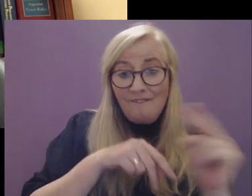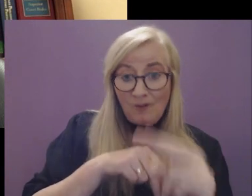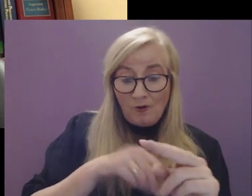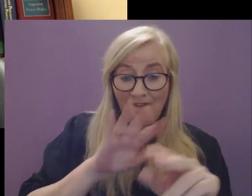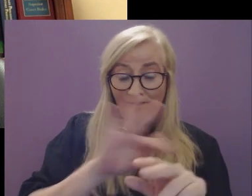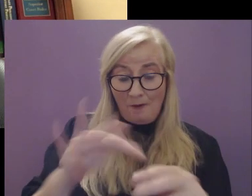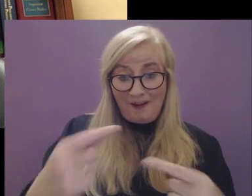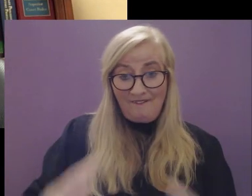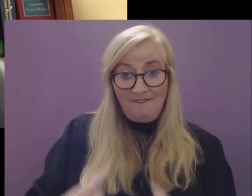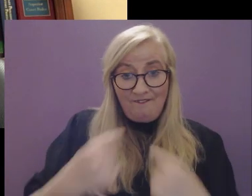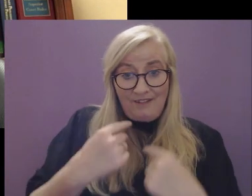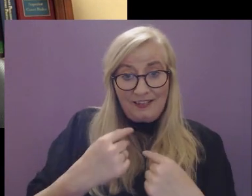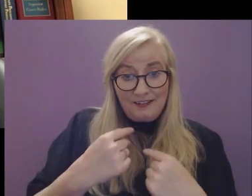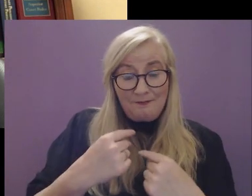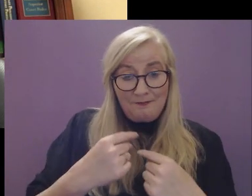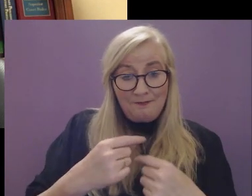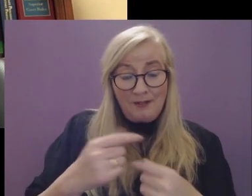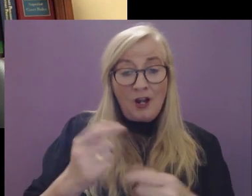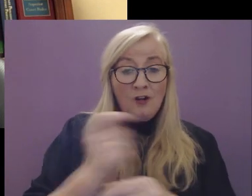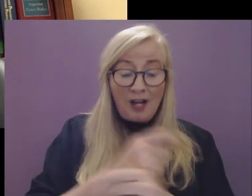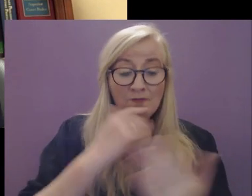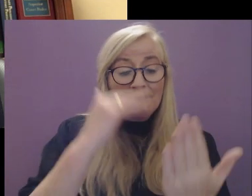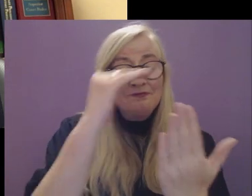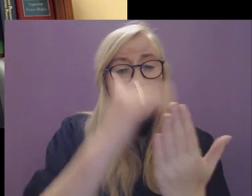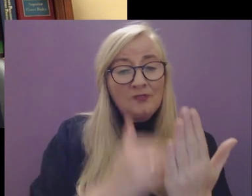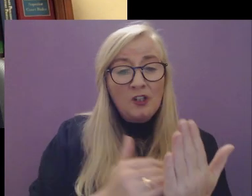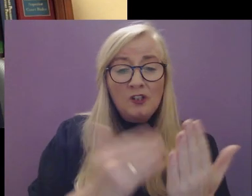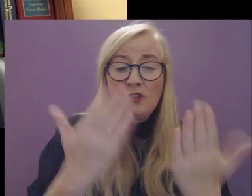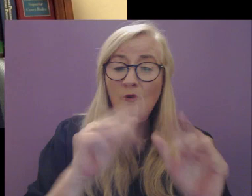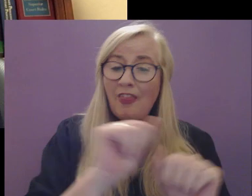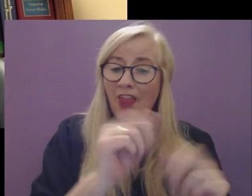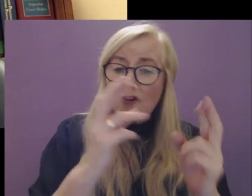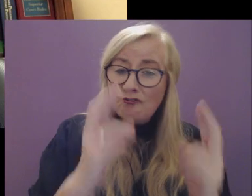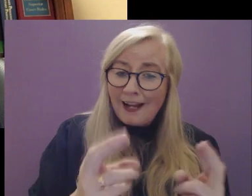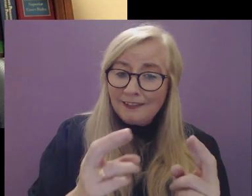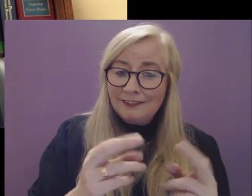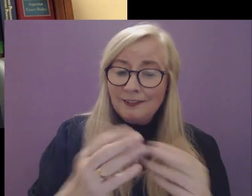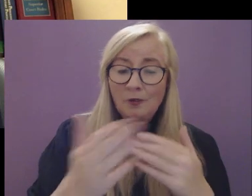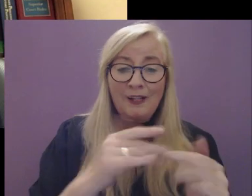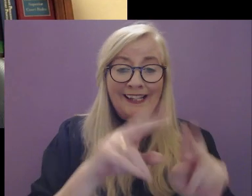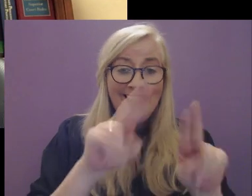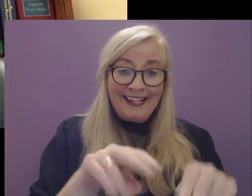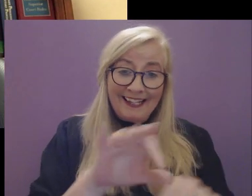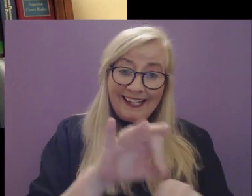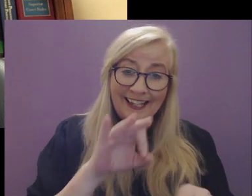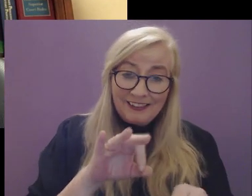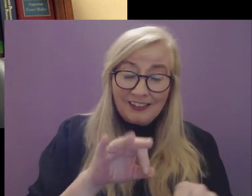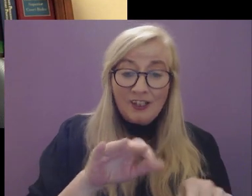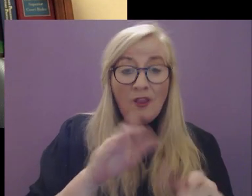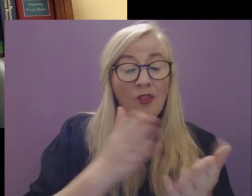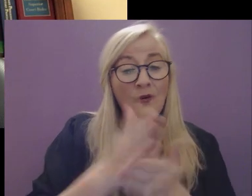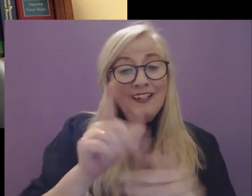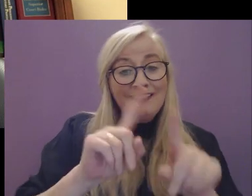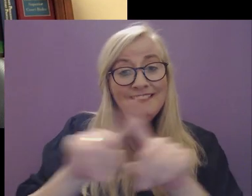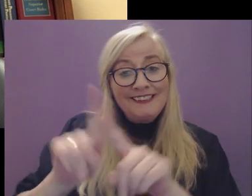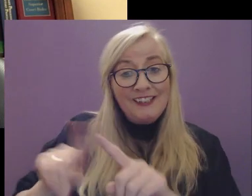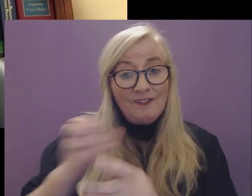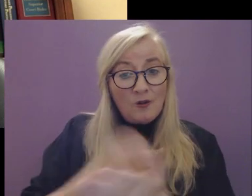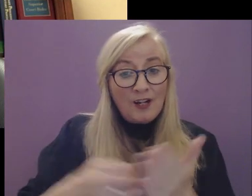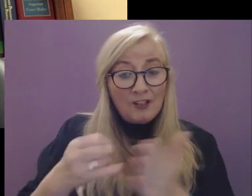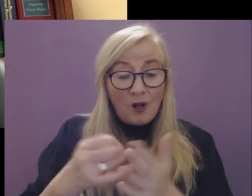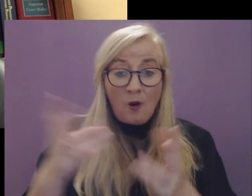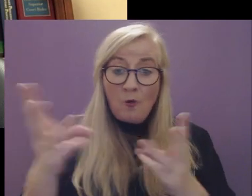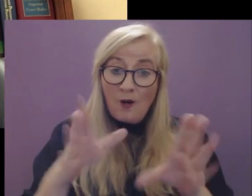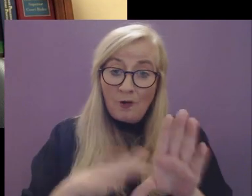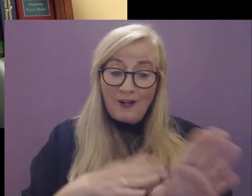of the victims of crime. It sets out their rights and entitlements to the services offered by the various state agencies working